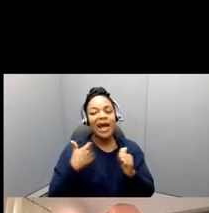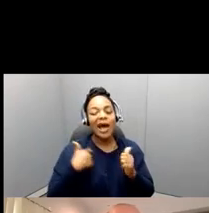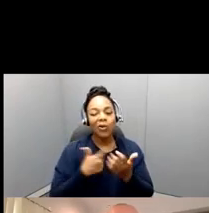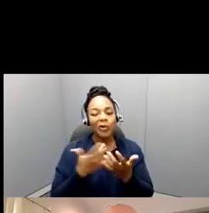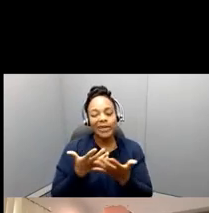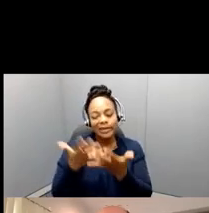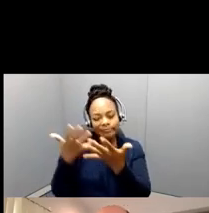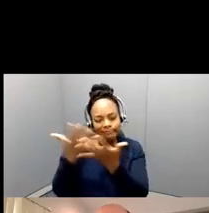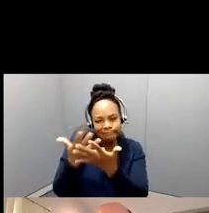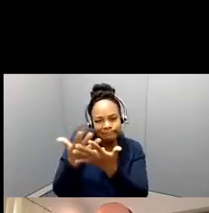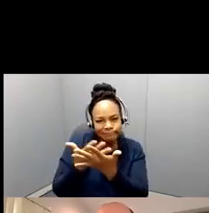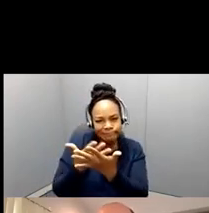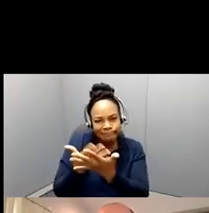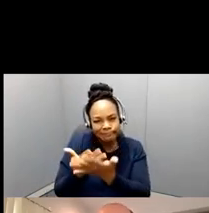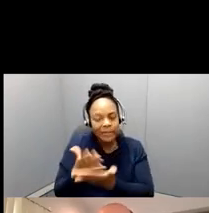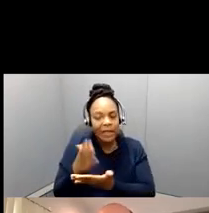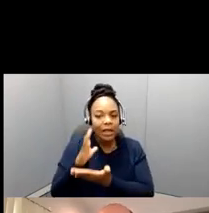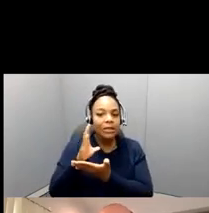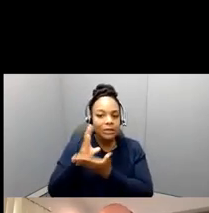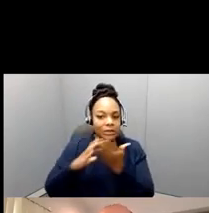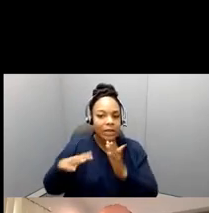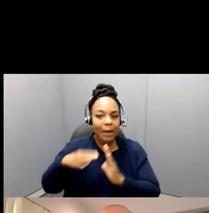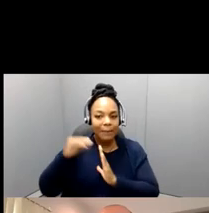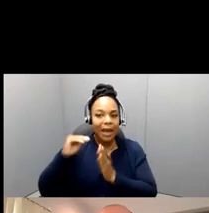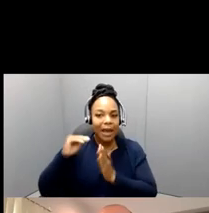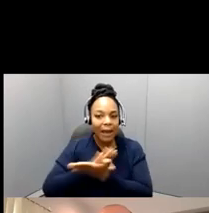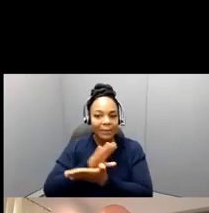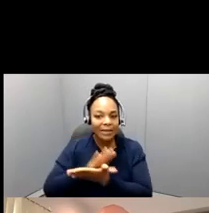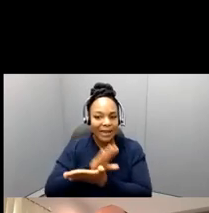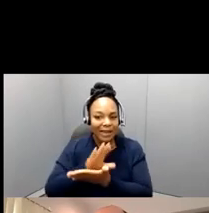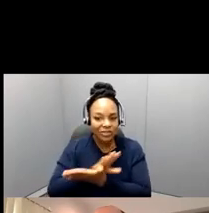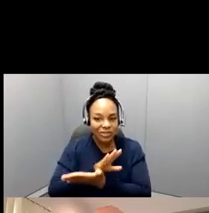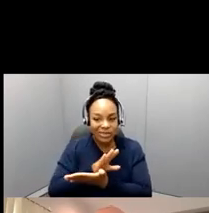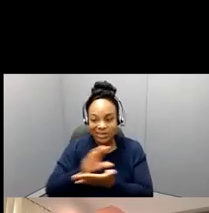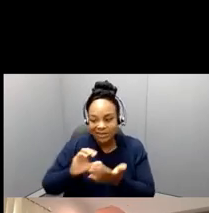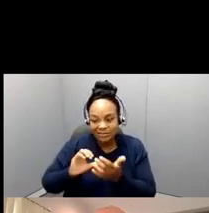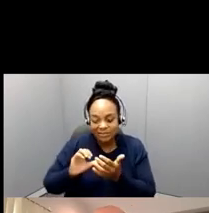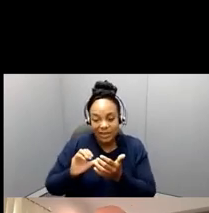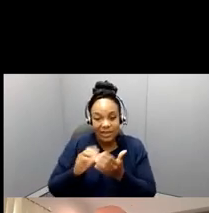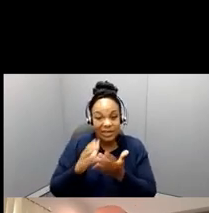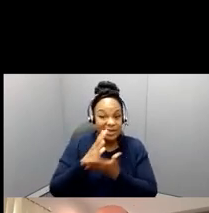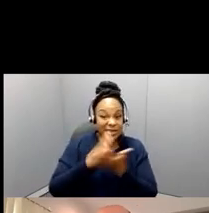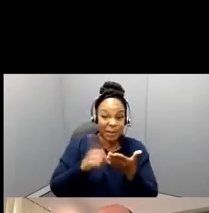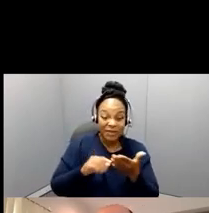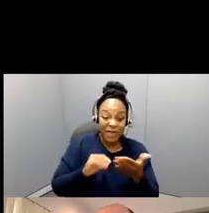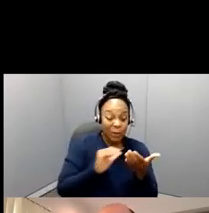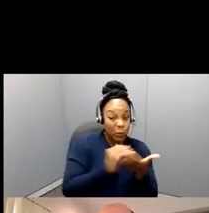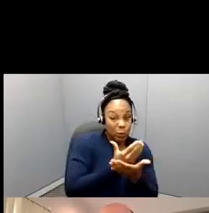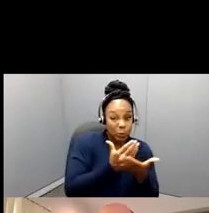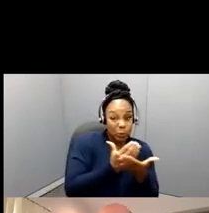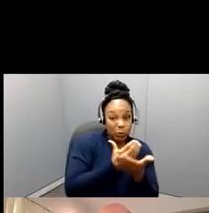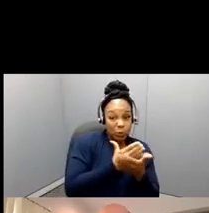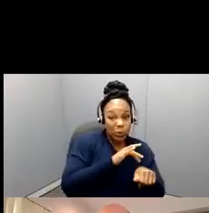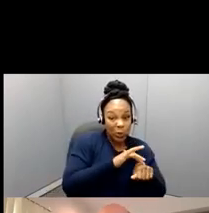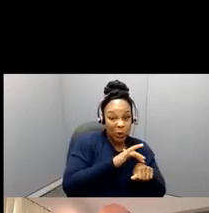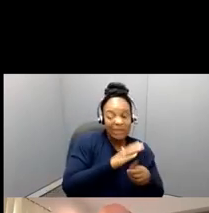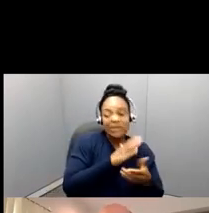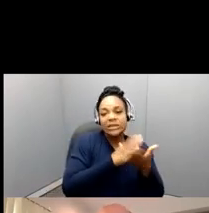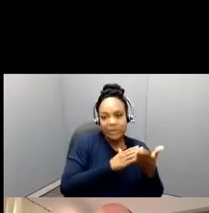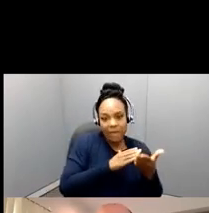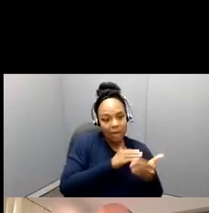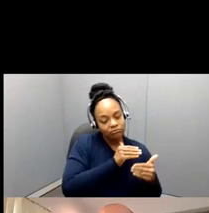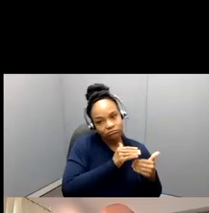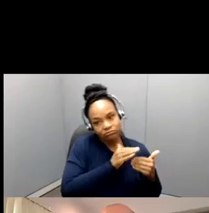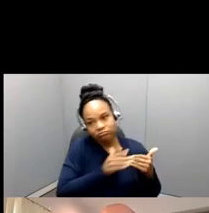proposal though, so this is like, this is November, so if you're at this point, if you know right now you have, you're out, you know, you have a